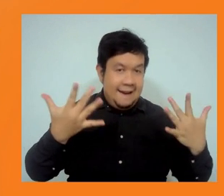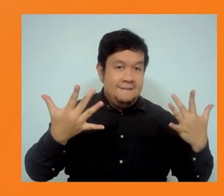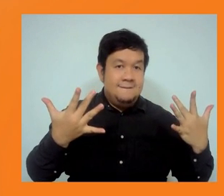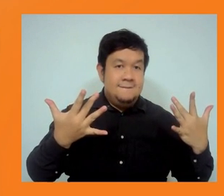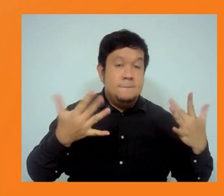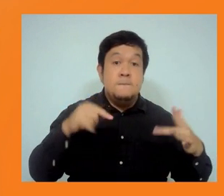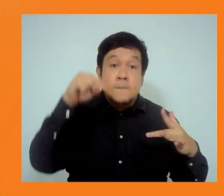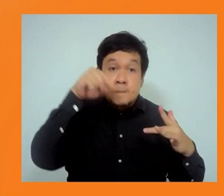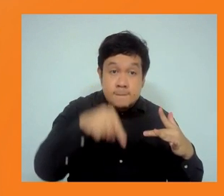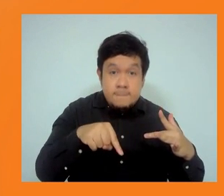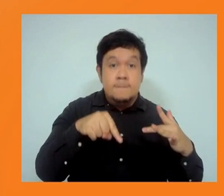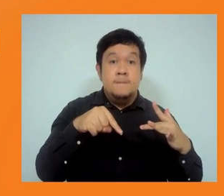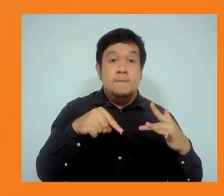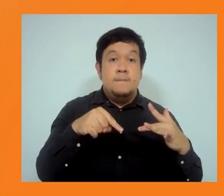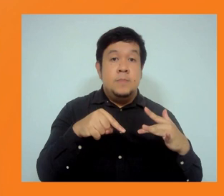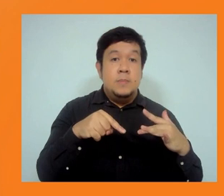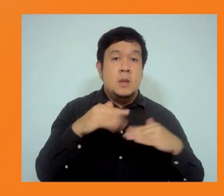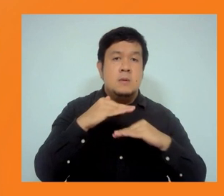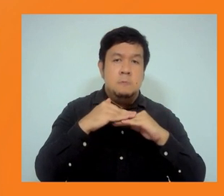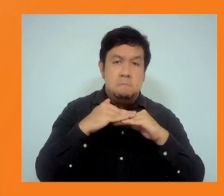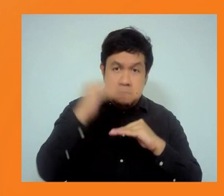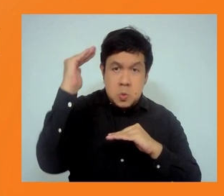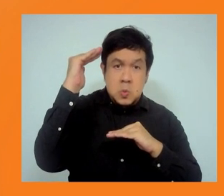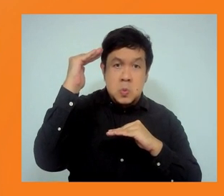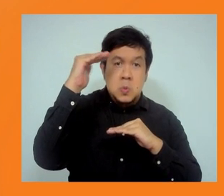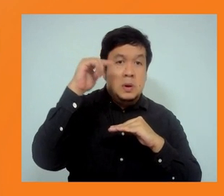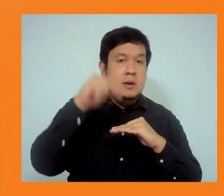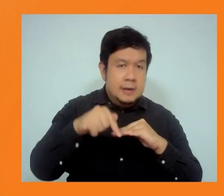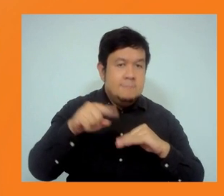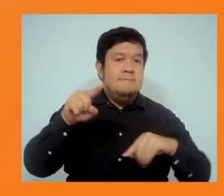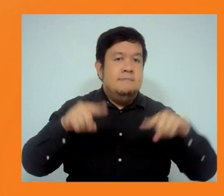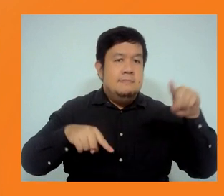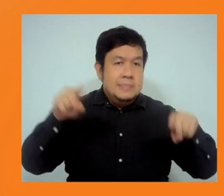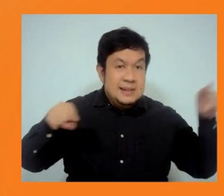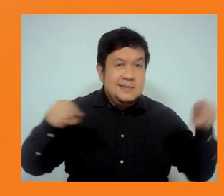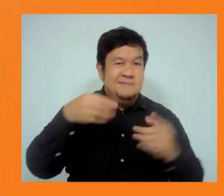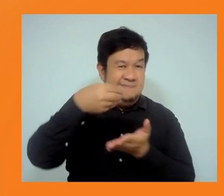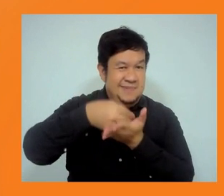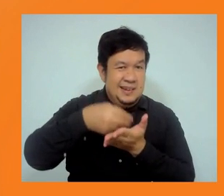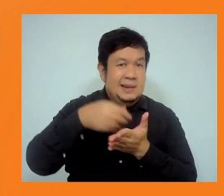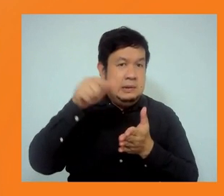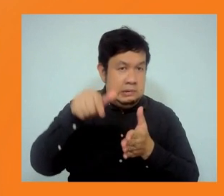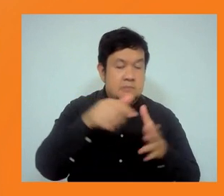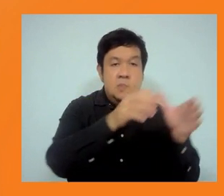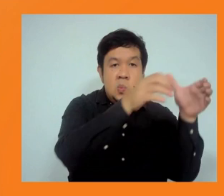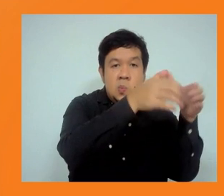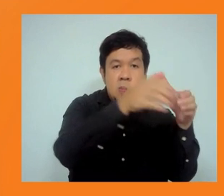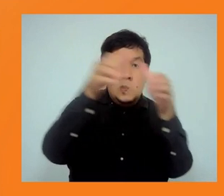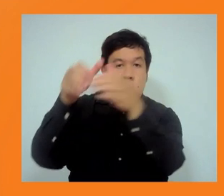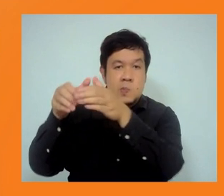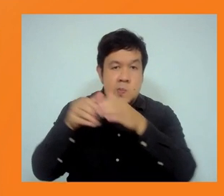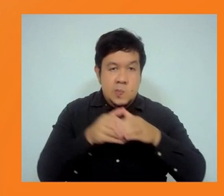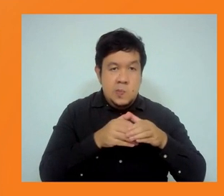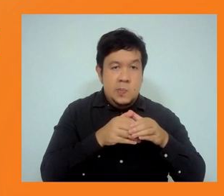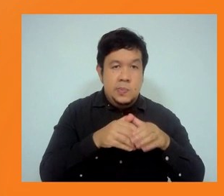with that of other multilateral financial institutions. This is going to provide some coverage, of course, on the core labour